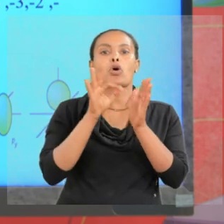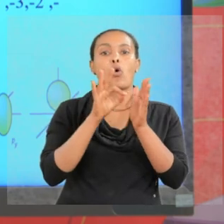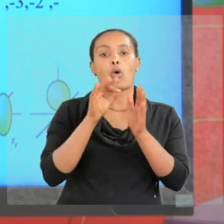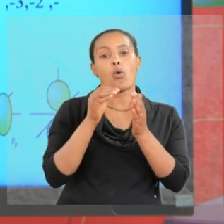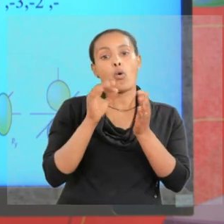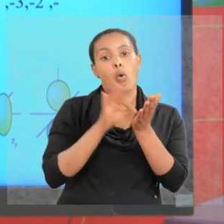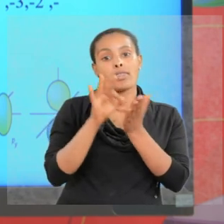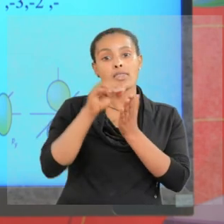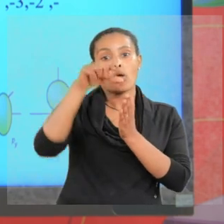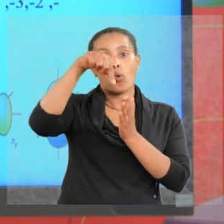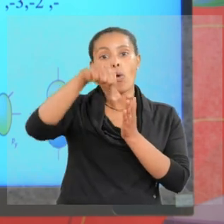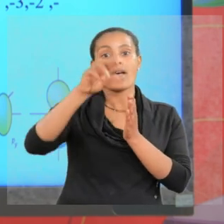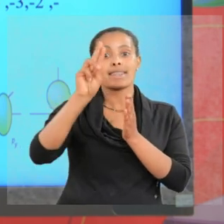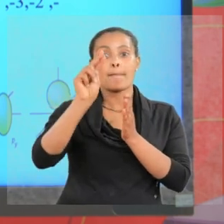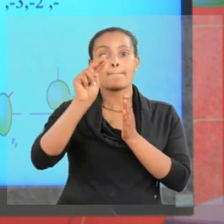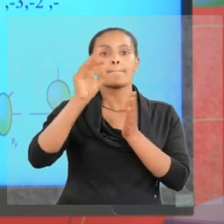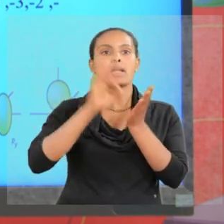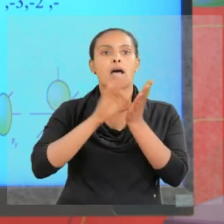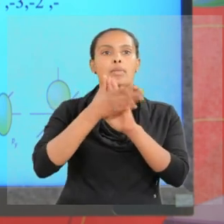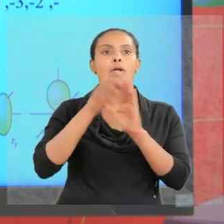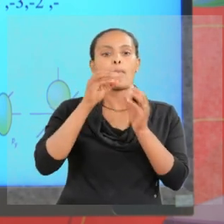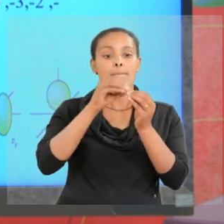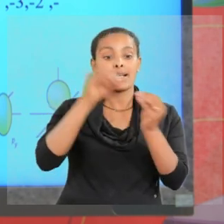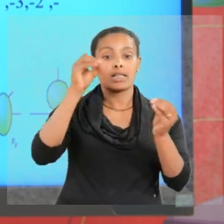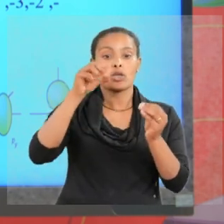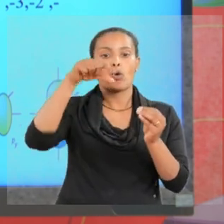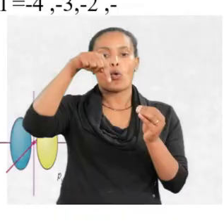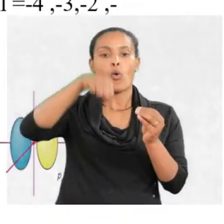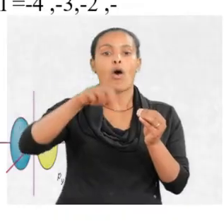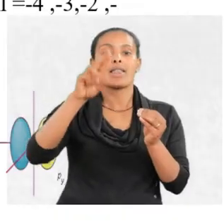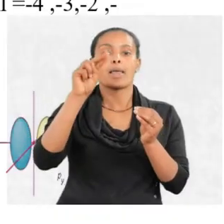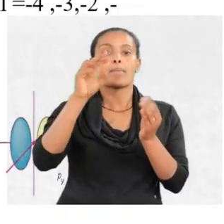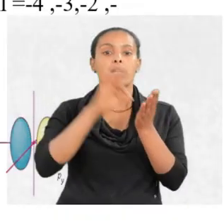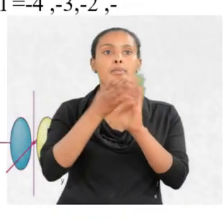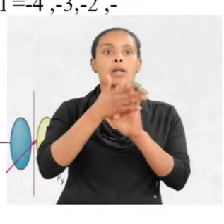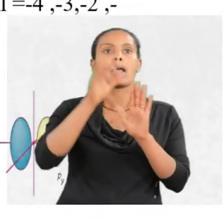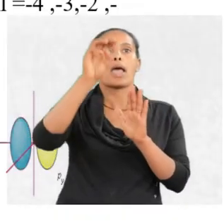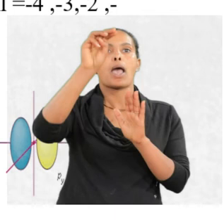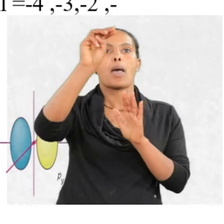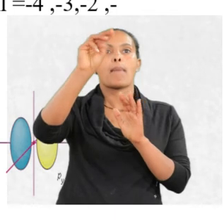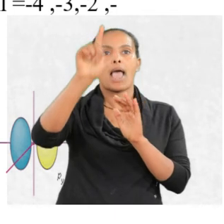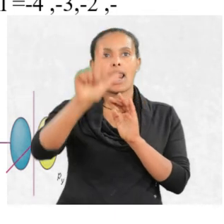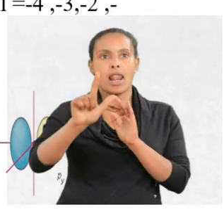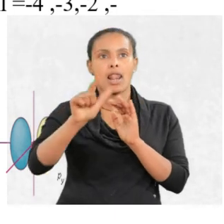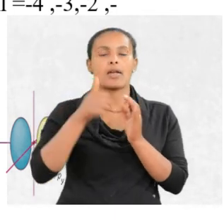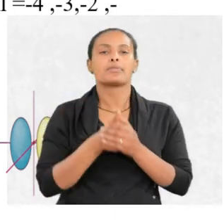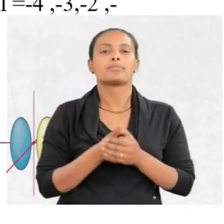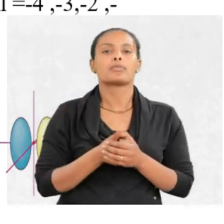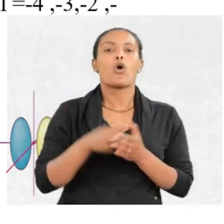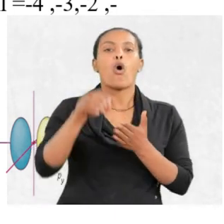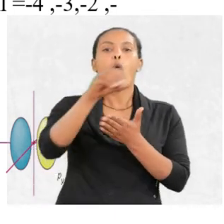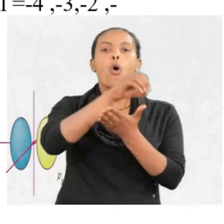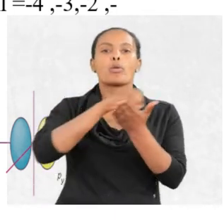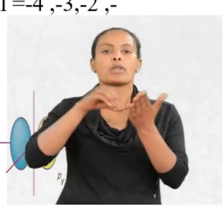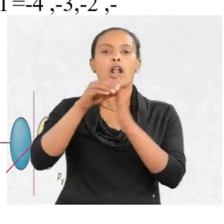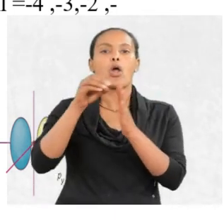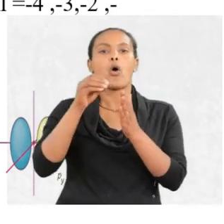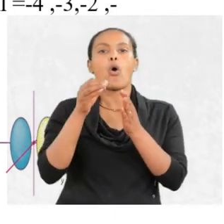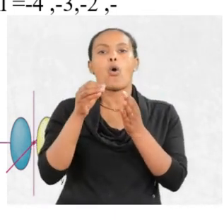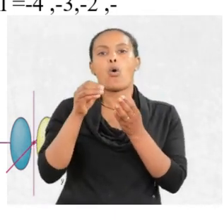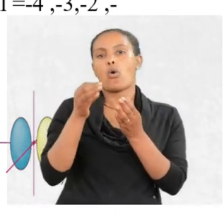quantum number. Magnetic quantum number, also known as orbital orientation